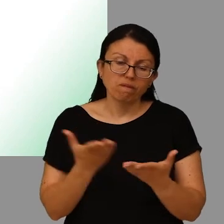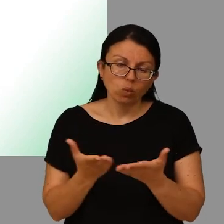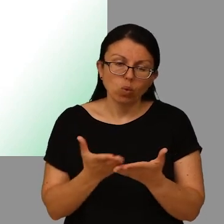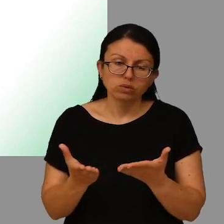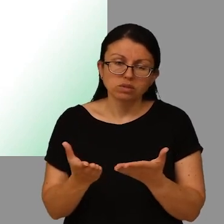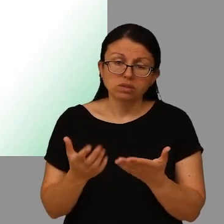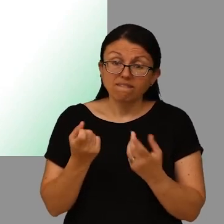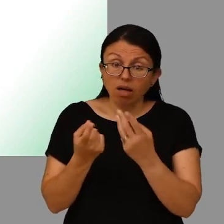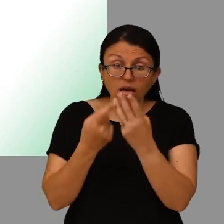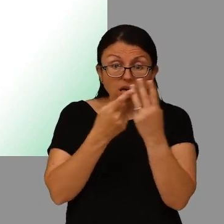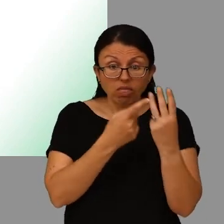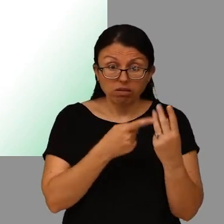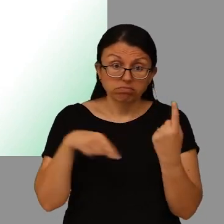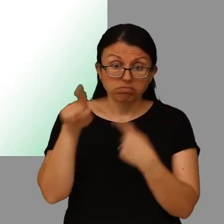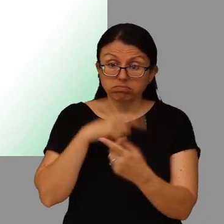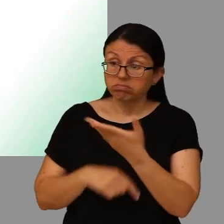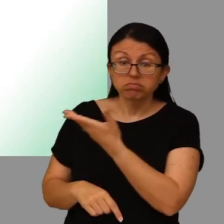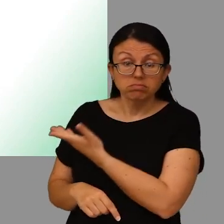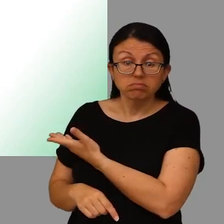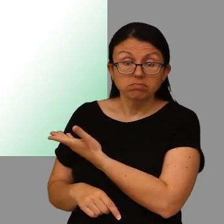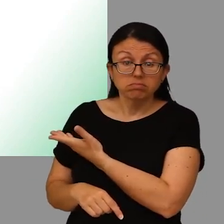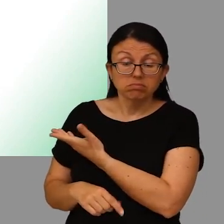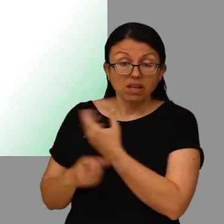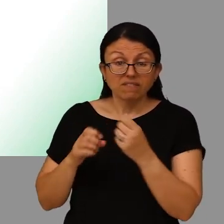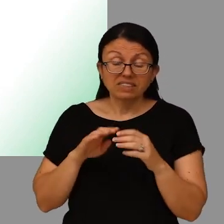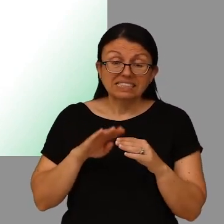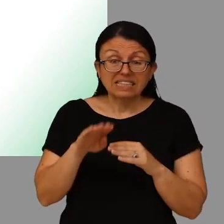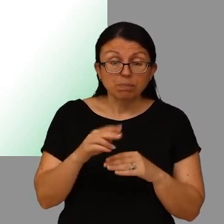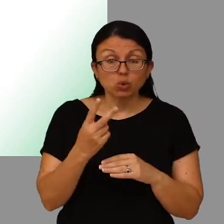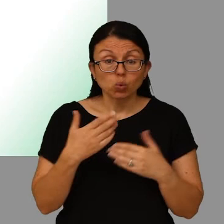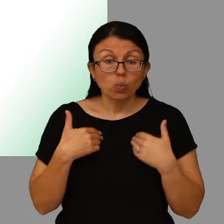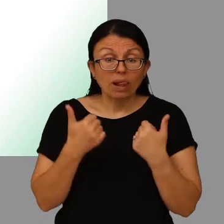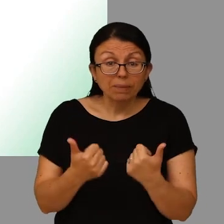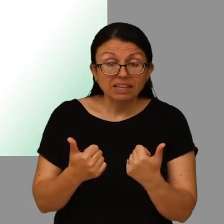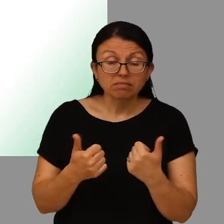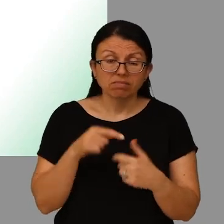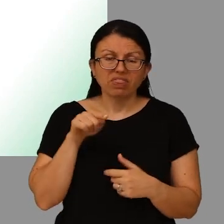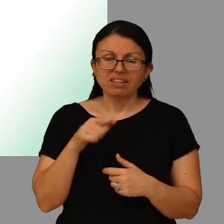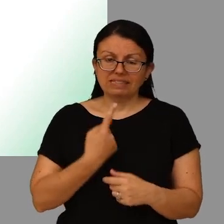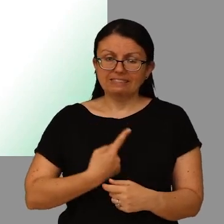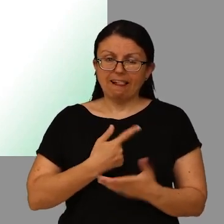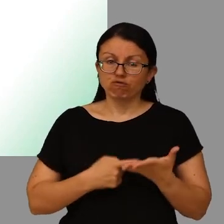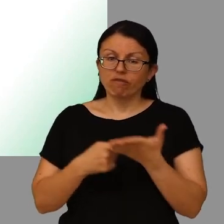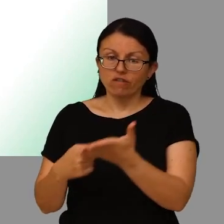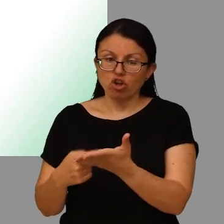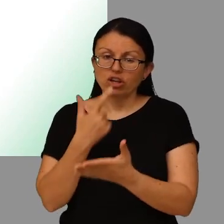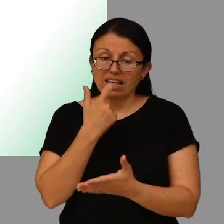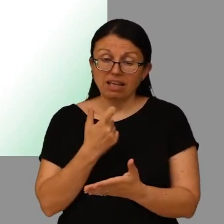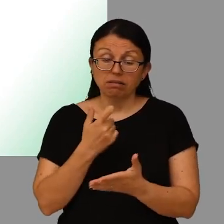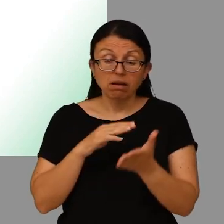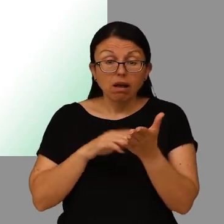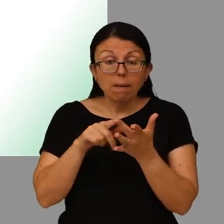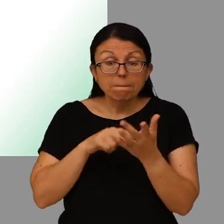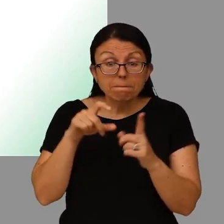other resources available as well. There's Steps to Wellbeing and that's a self-referral service. There's Mind